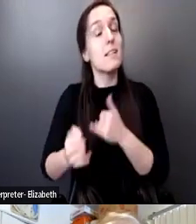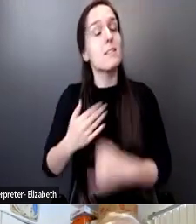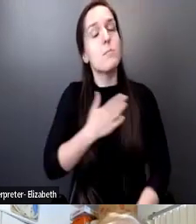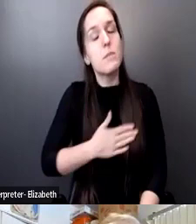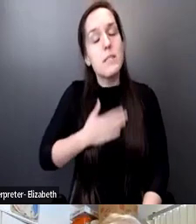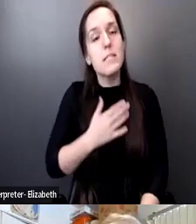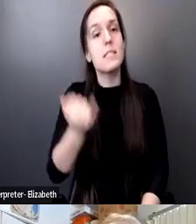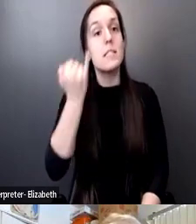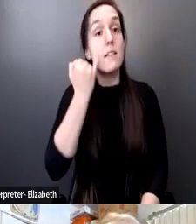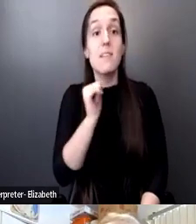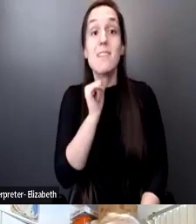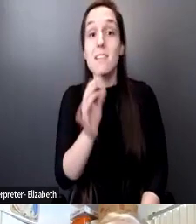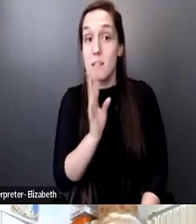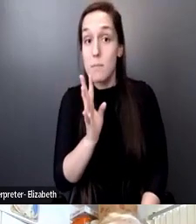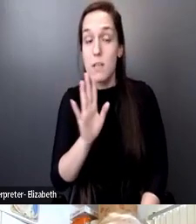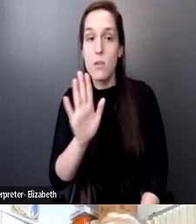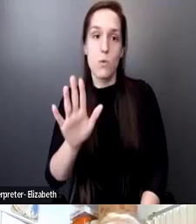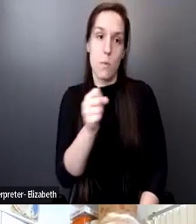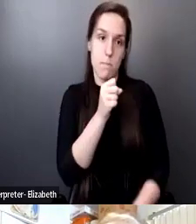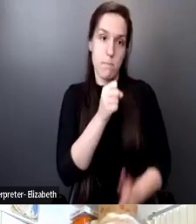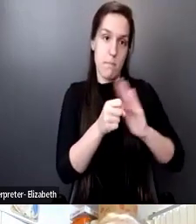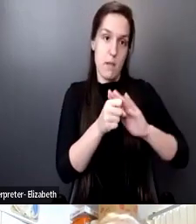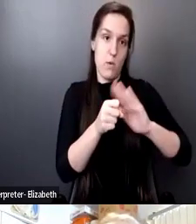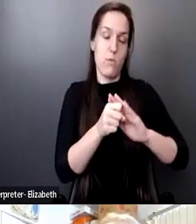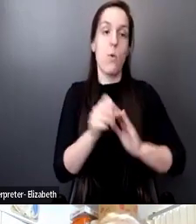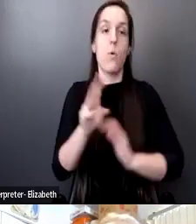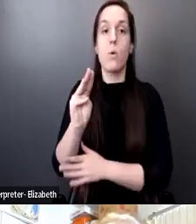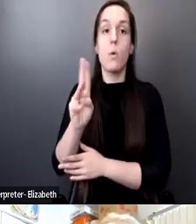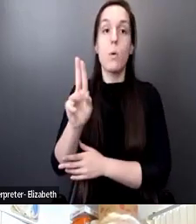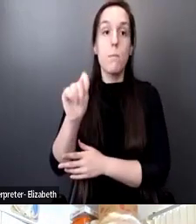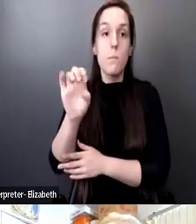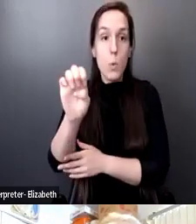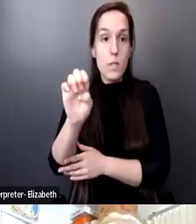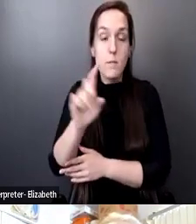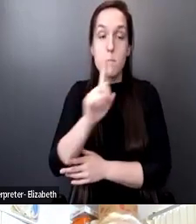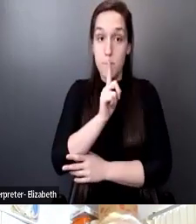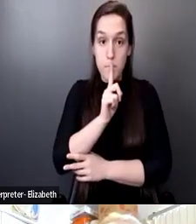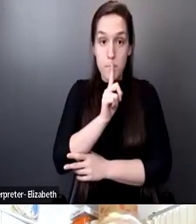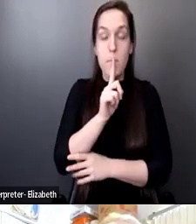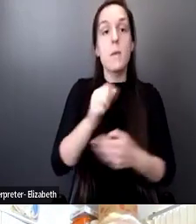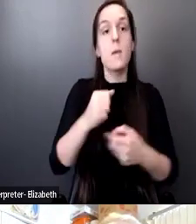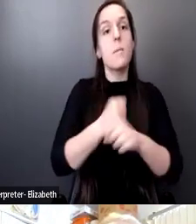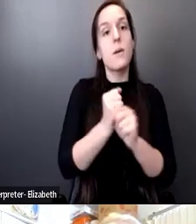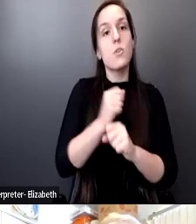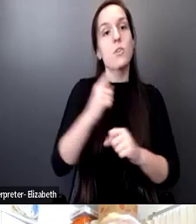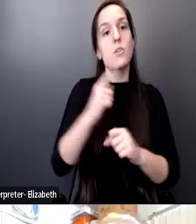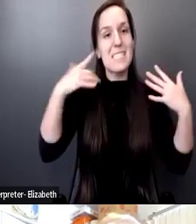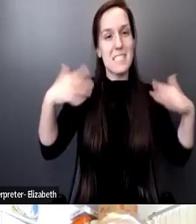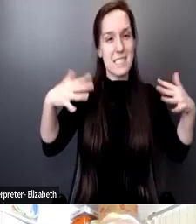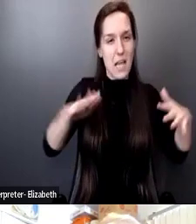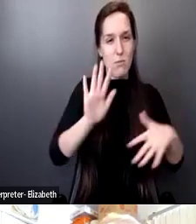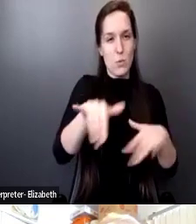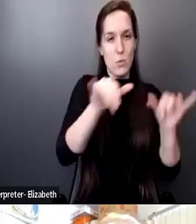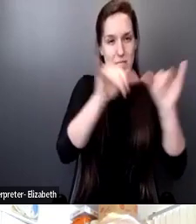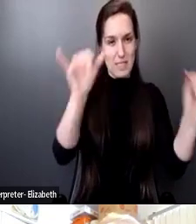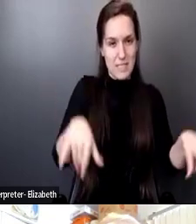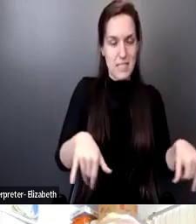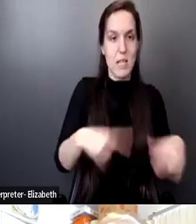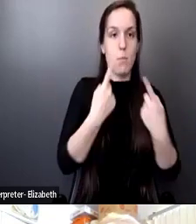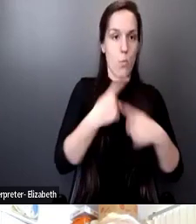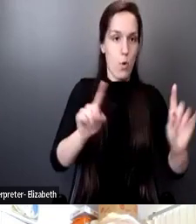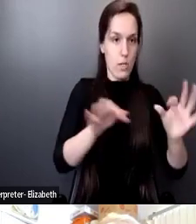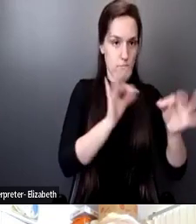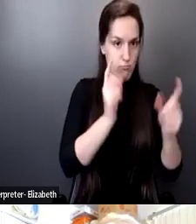mute your mics and make sure that your sound system is working properly. Hola, muy buenas